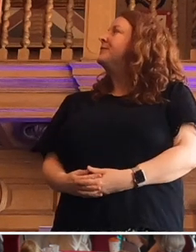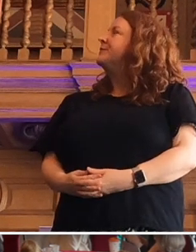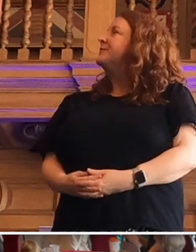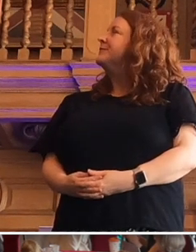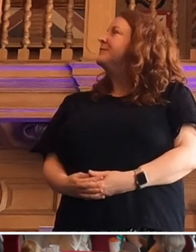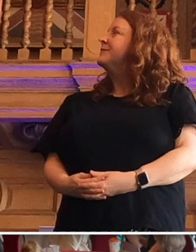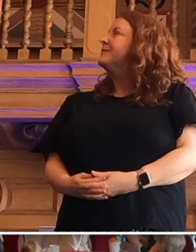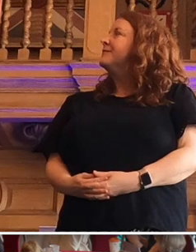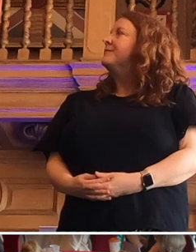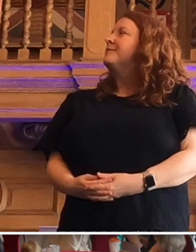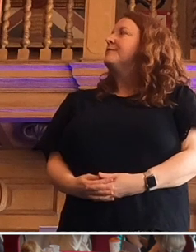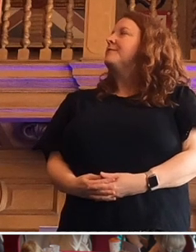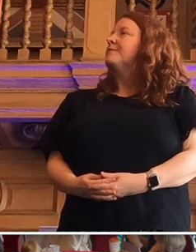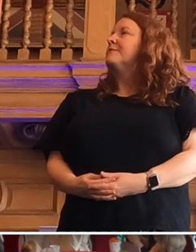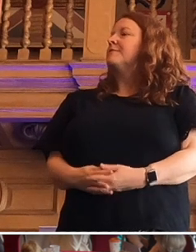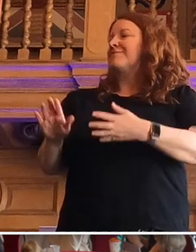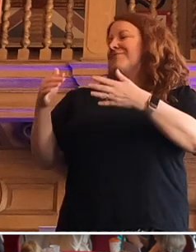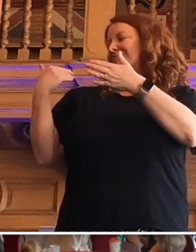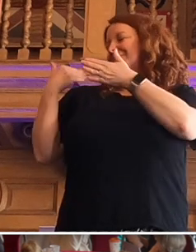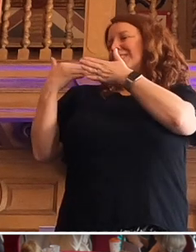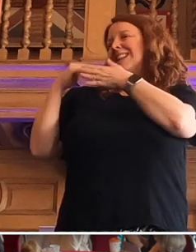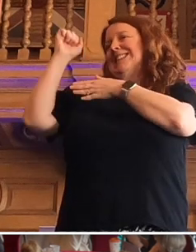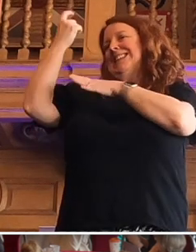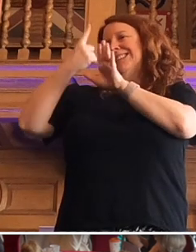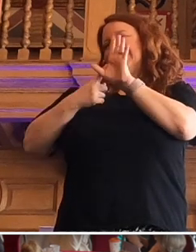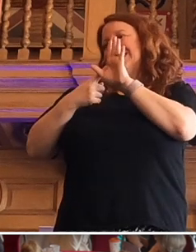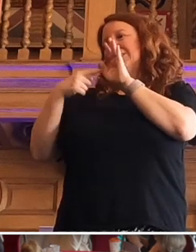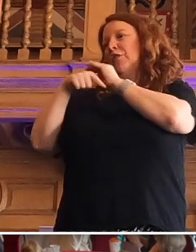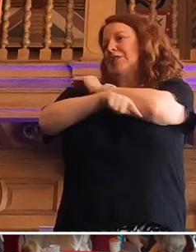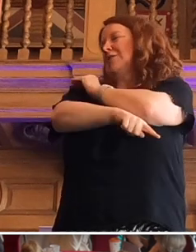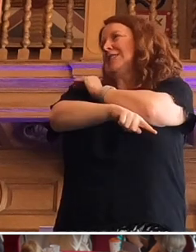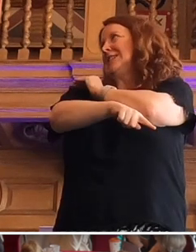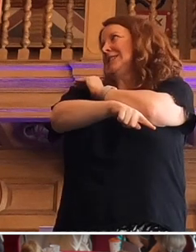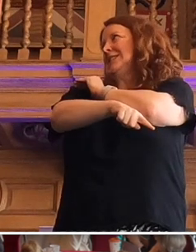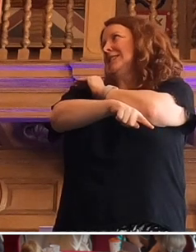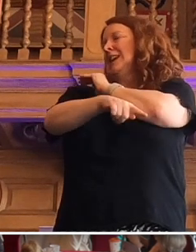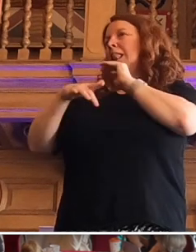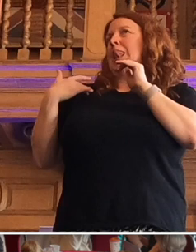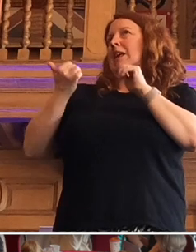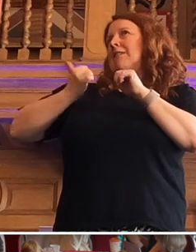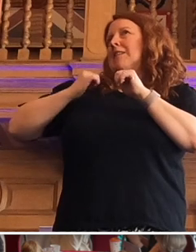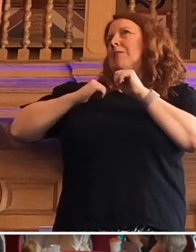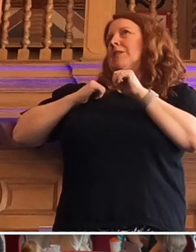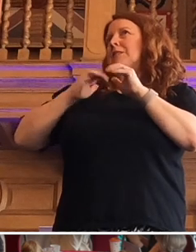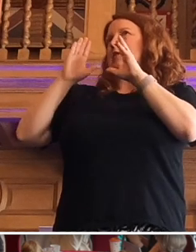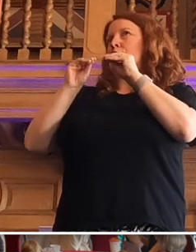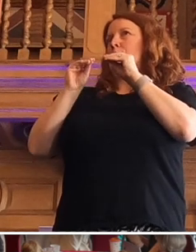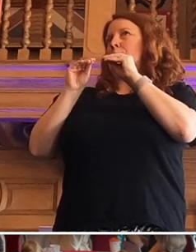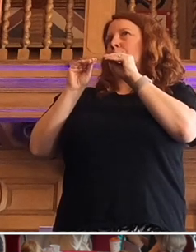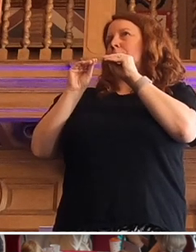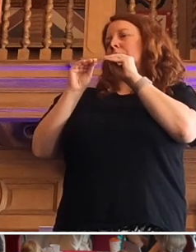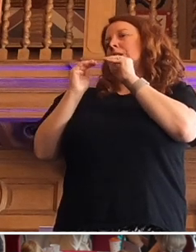So in that decade of austerity life expectancy stopped improving the